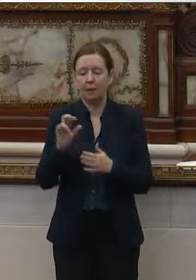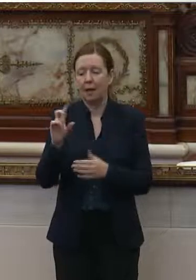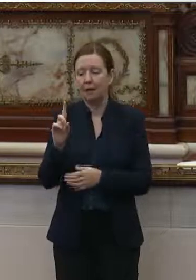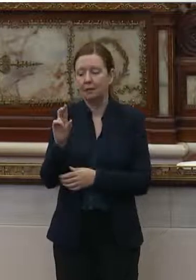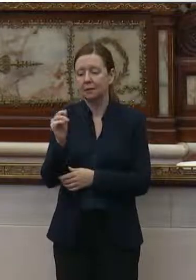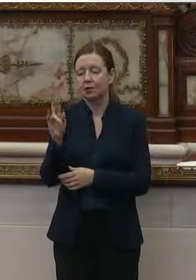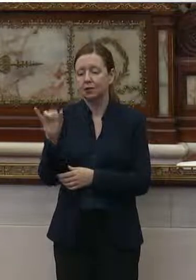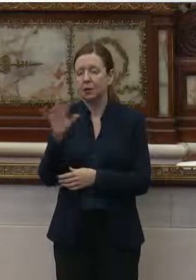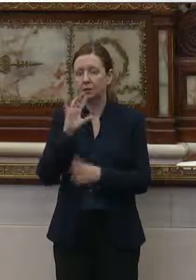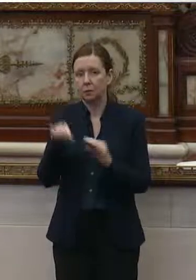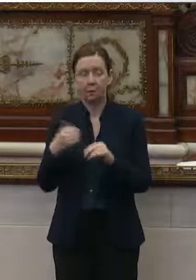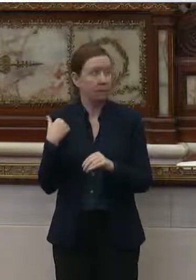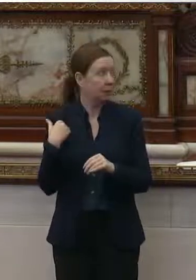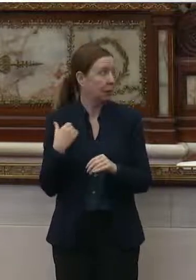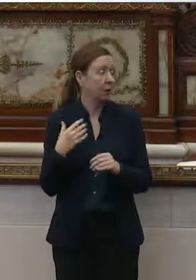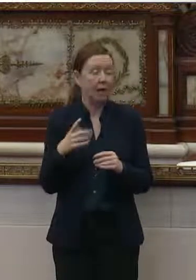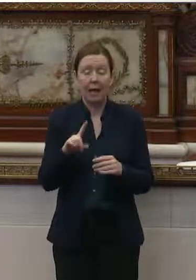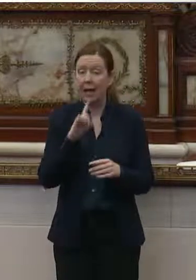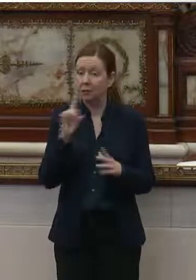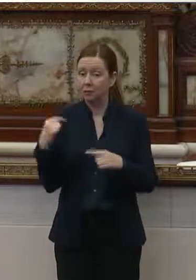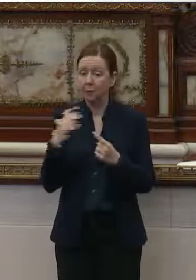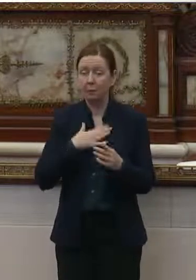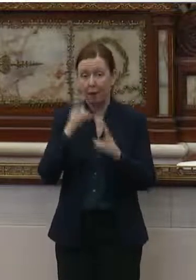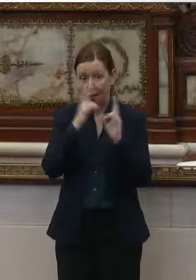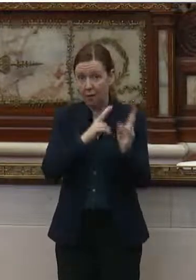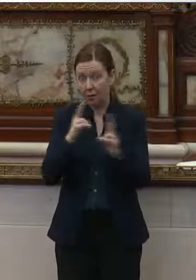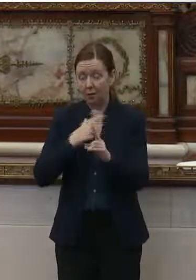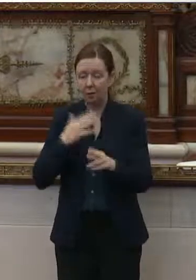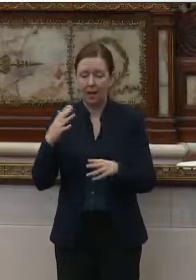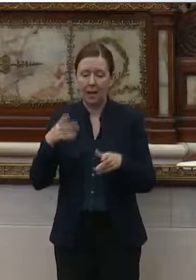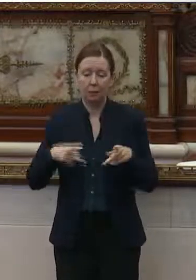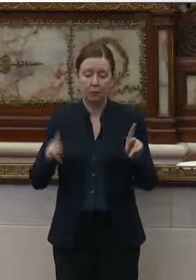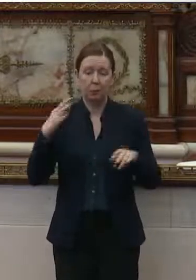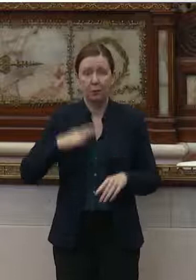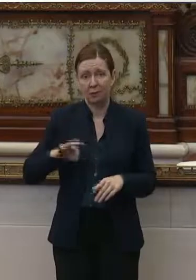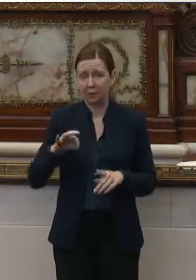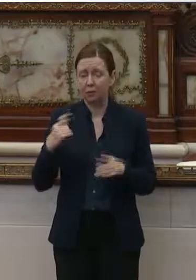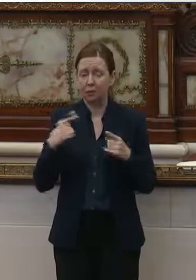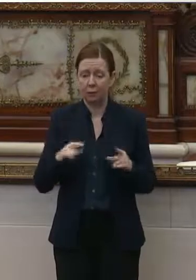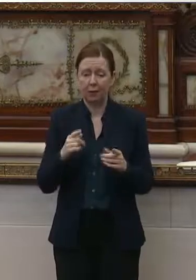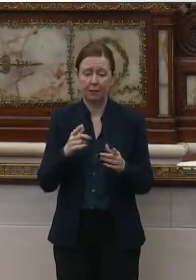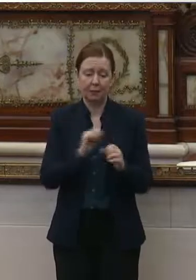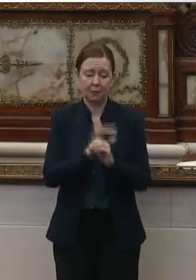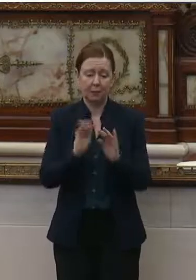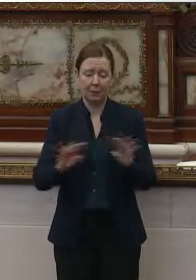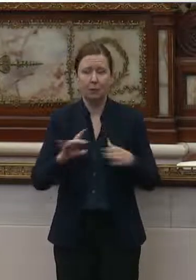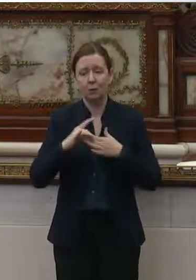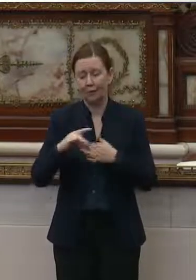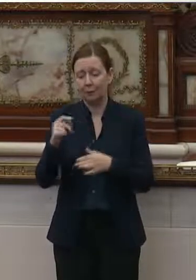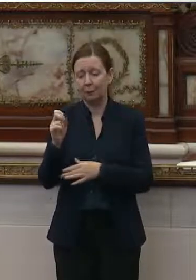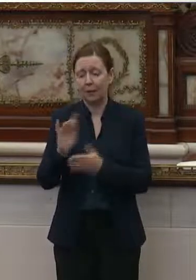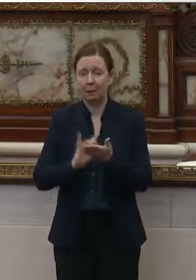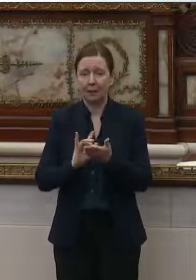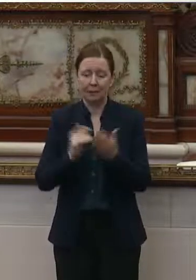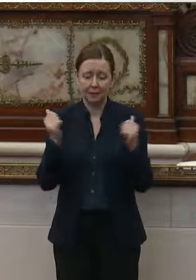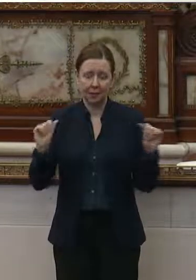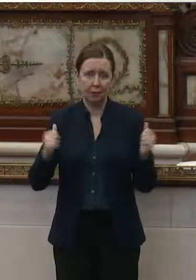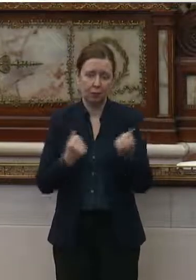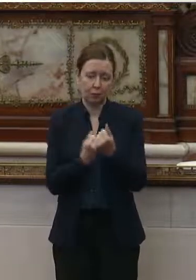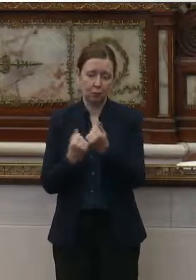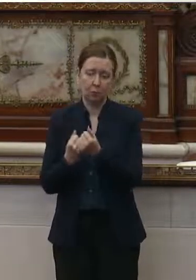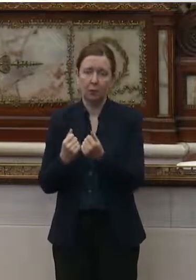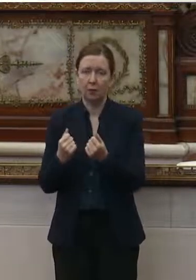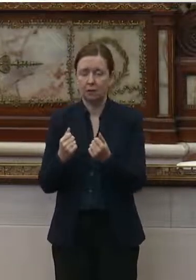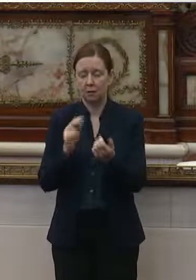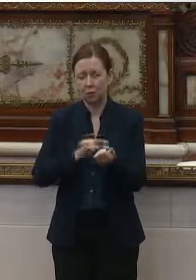spoke of earlier. And it's really been my honor and my privilege during this pandemic to lead Penn Medicine's efforts to support long-term